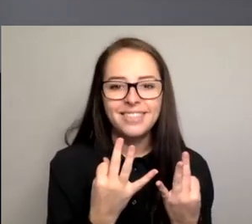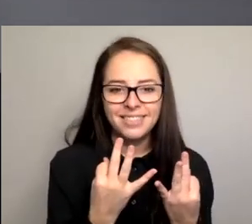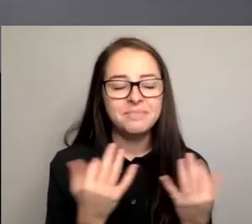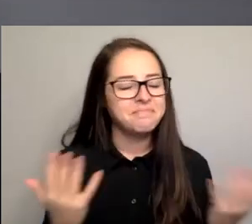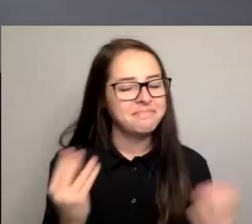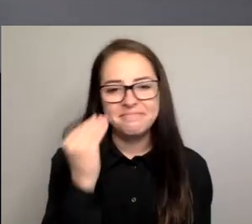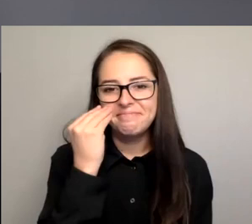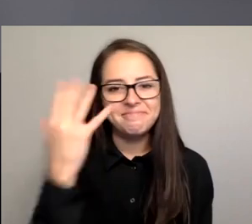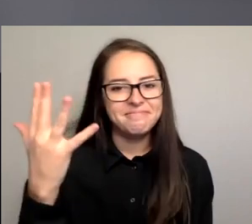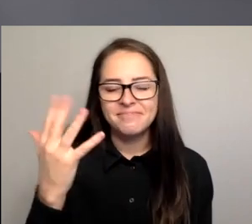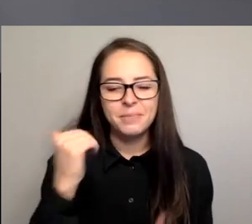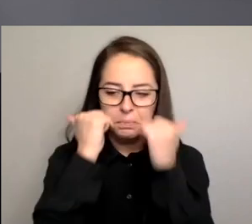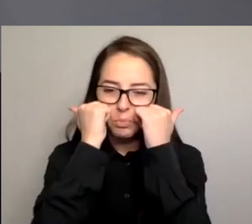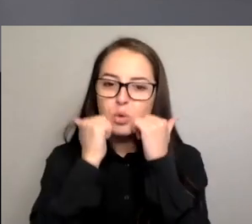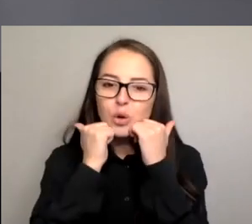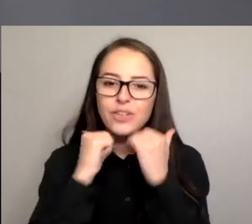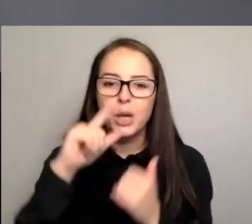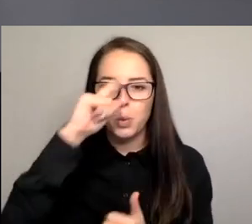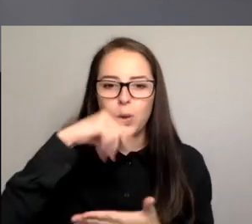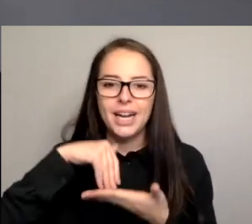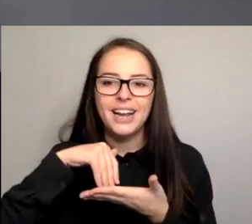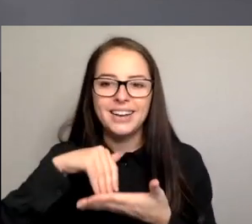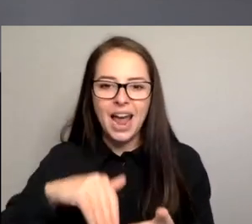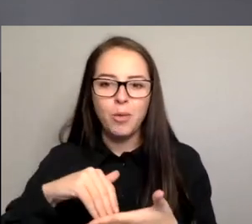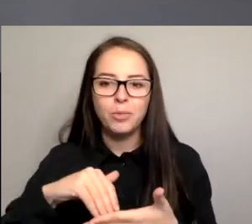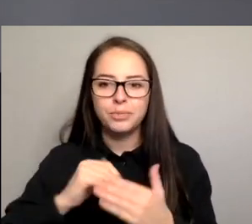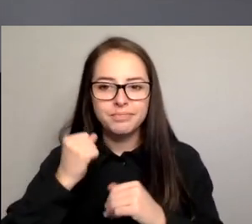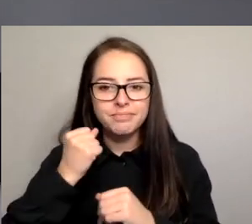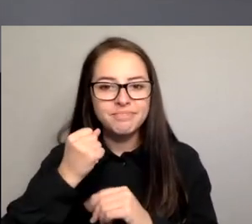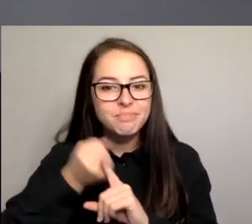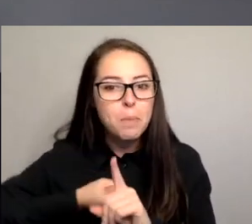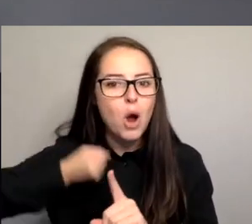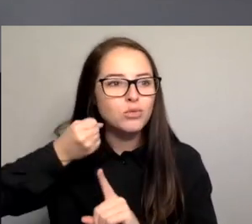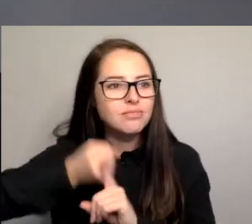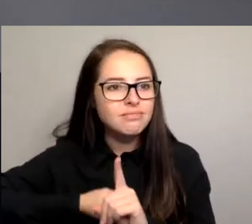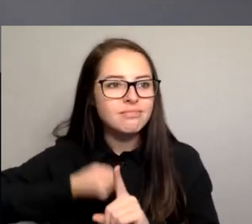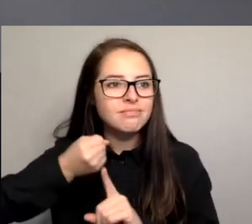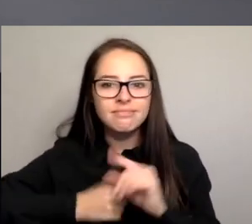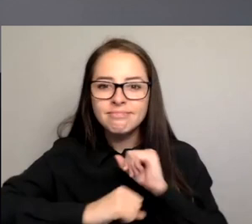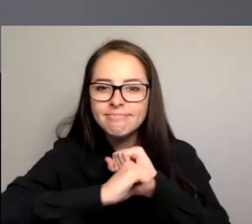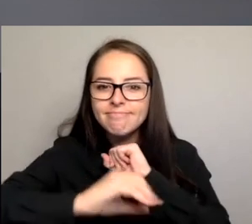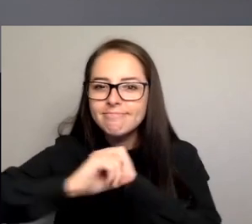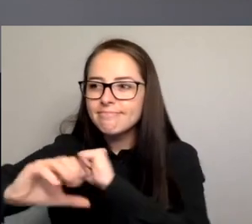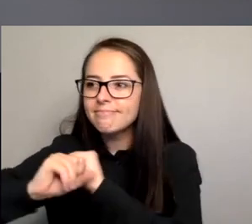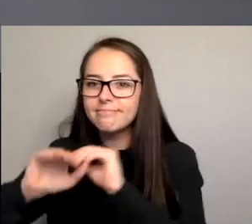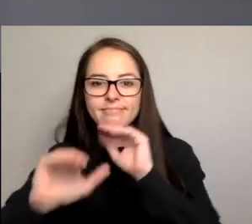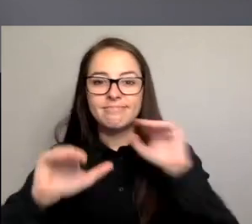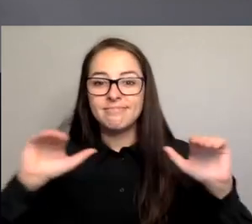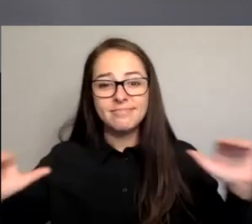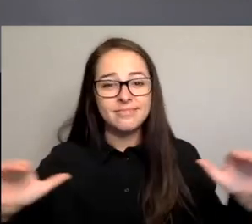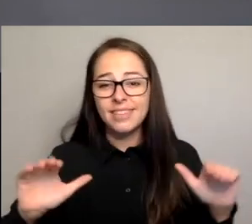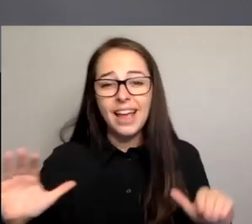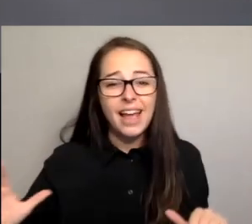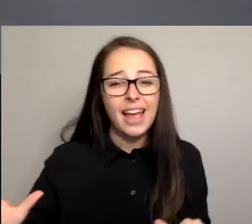more that we can do to promote gender equity in every part of our local government planning.